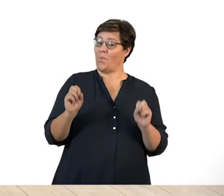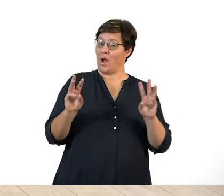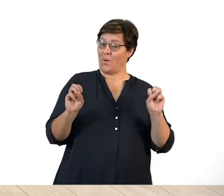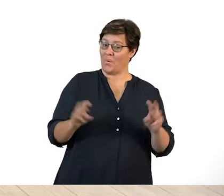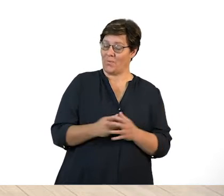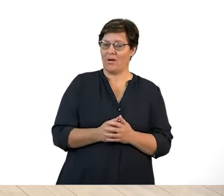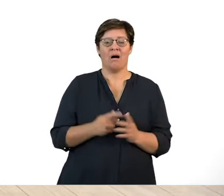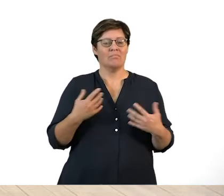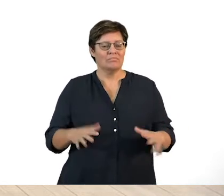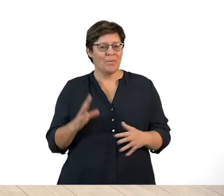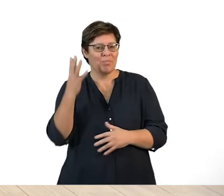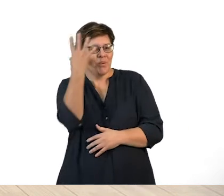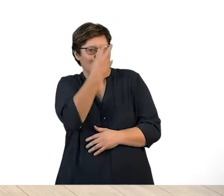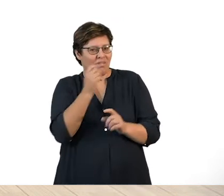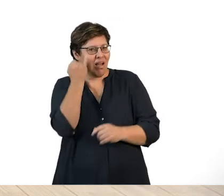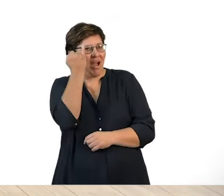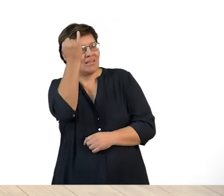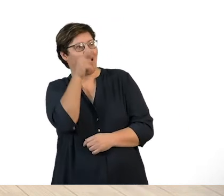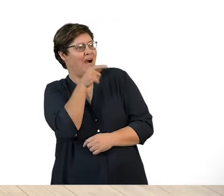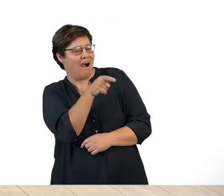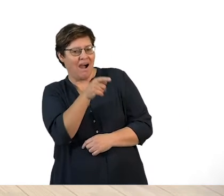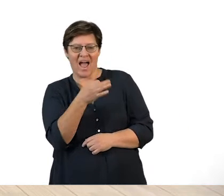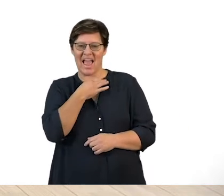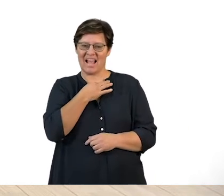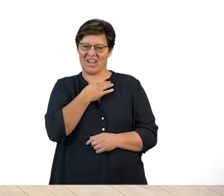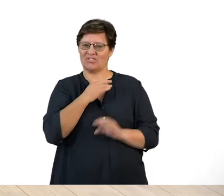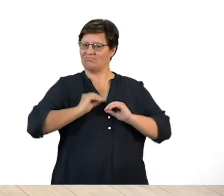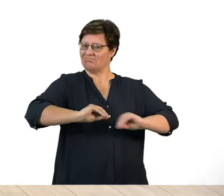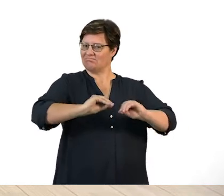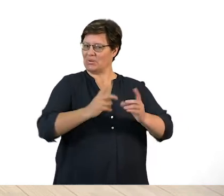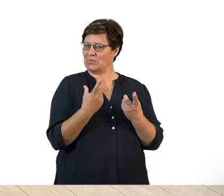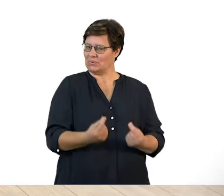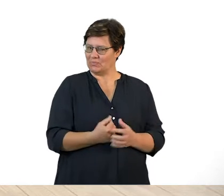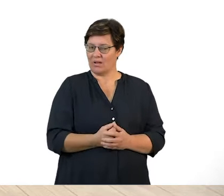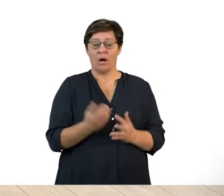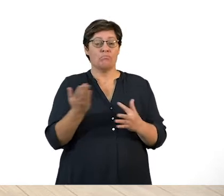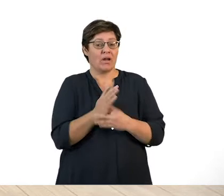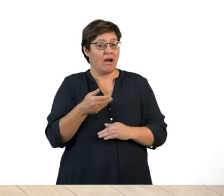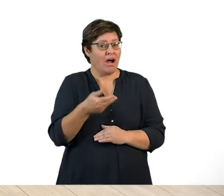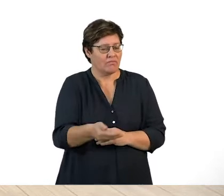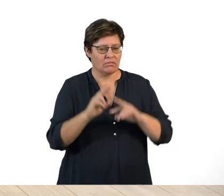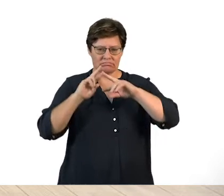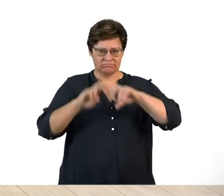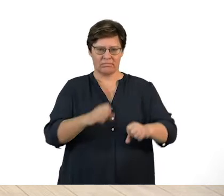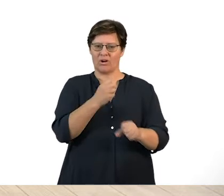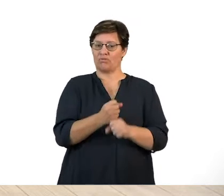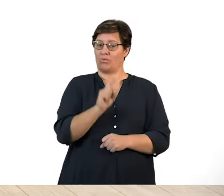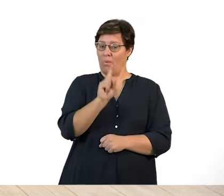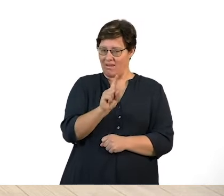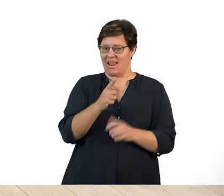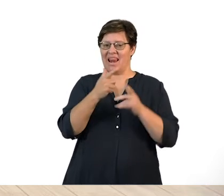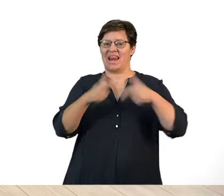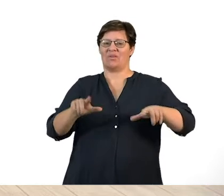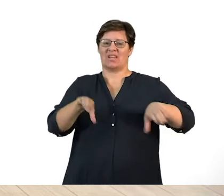Wow, what a useful idea to use in an English lesson. After the break, we will explore grade one